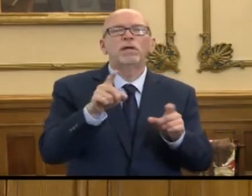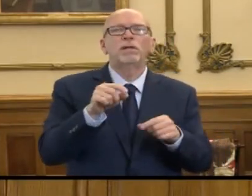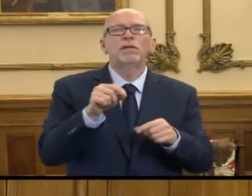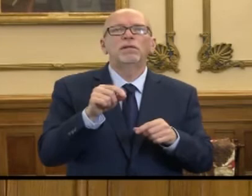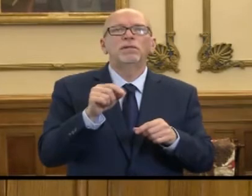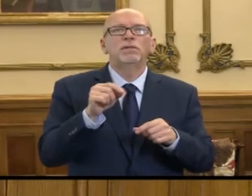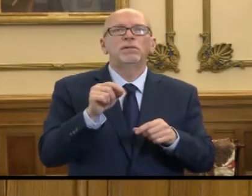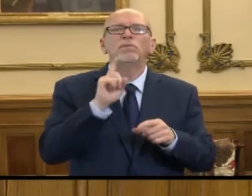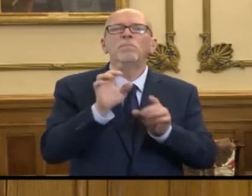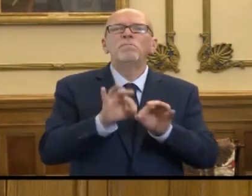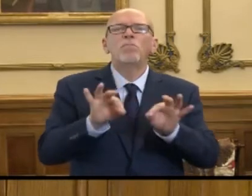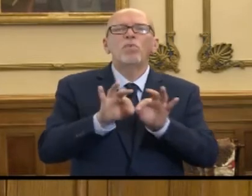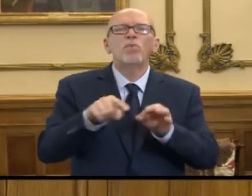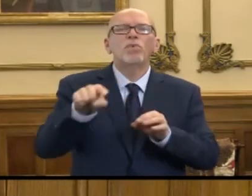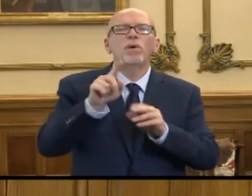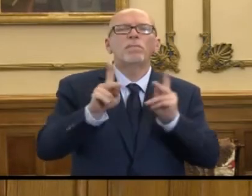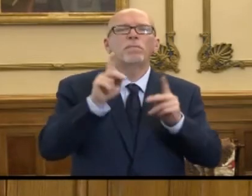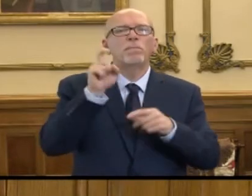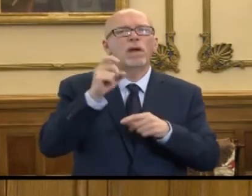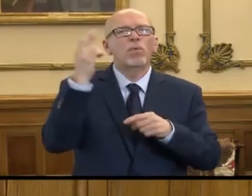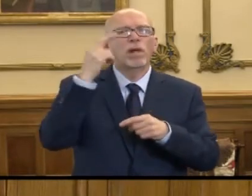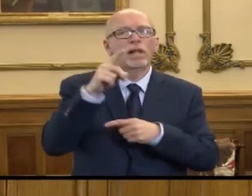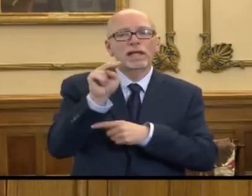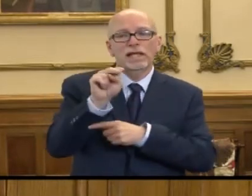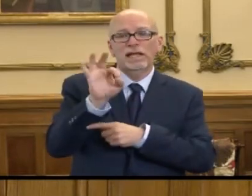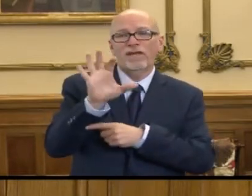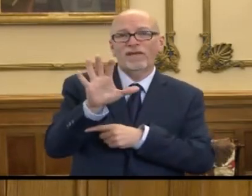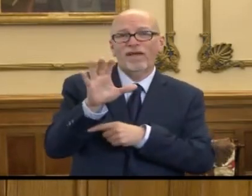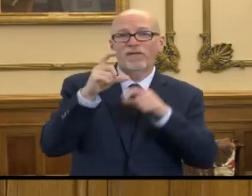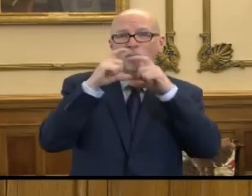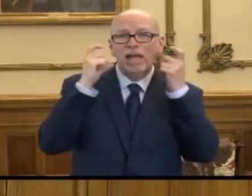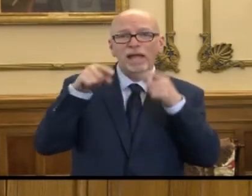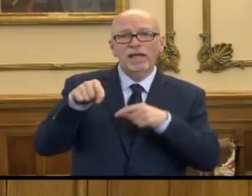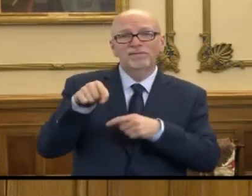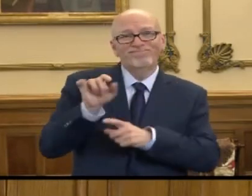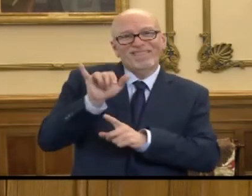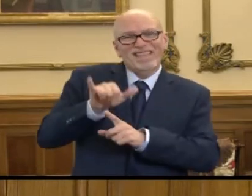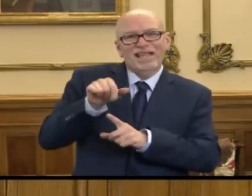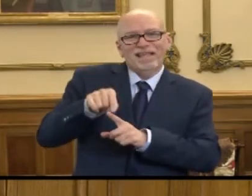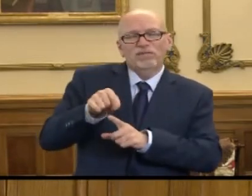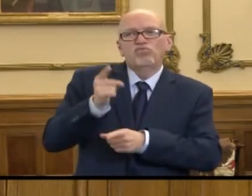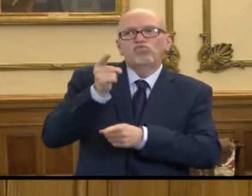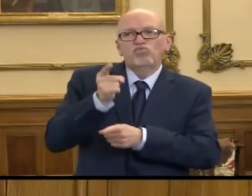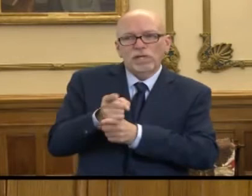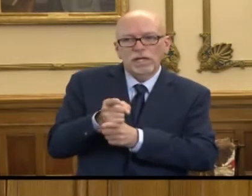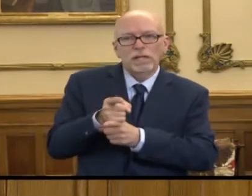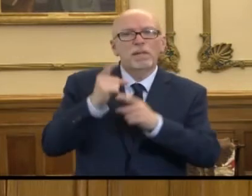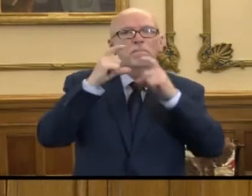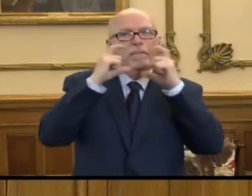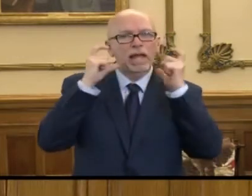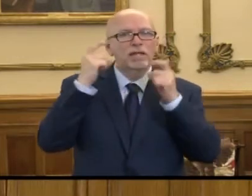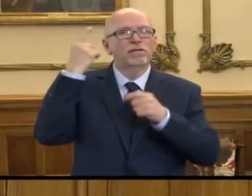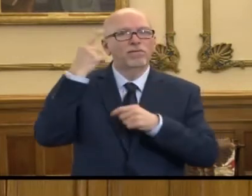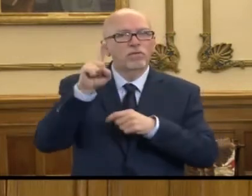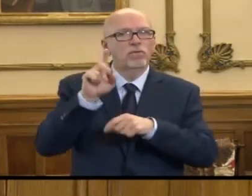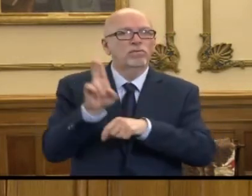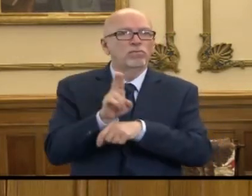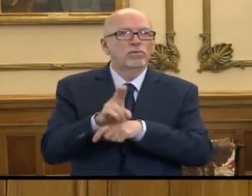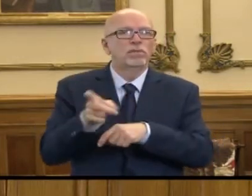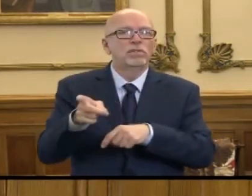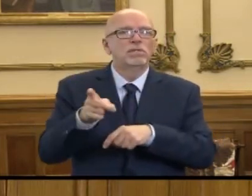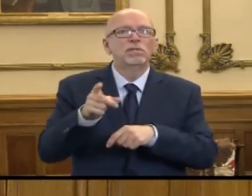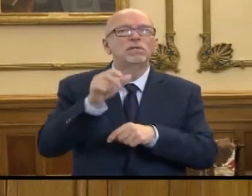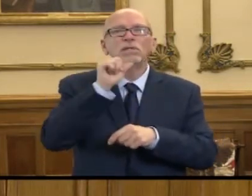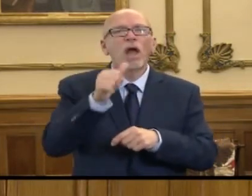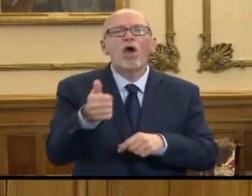very important that people realize the N95 mask is the right mask to be able to use. It's not